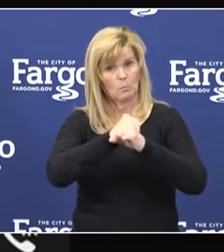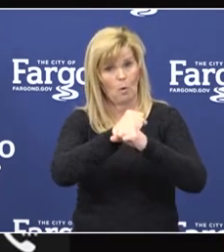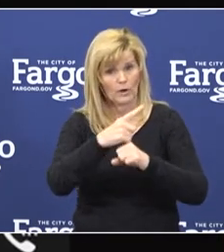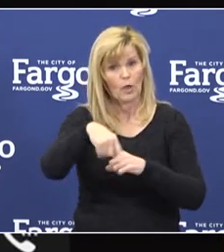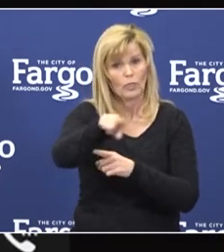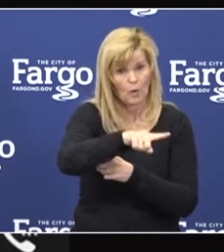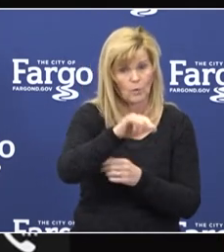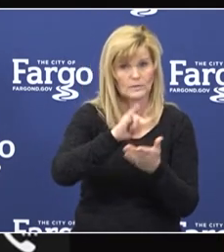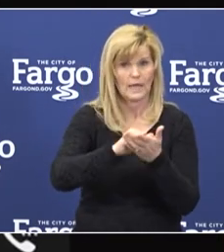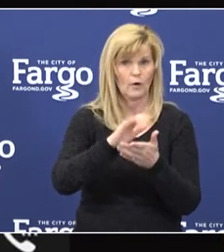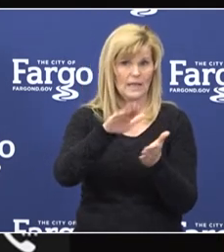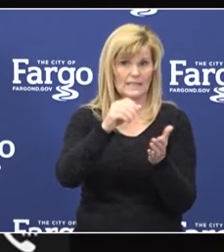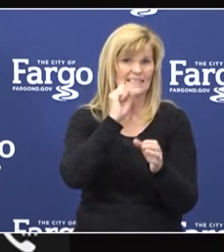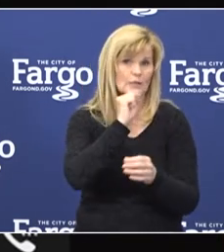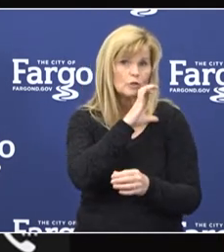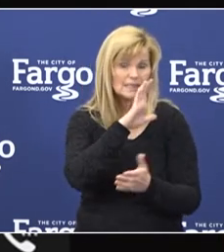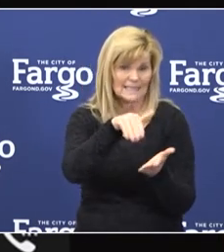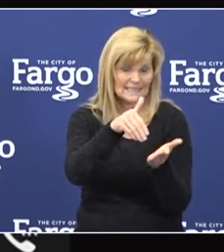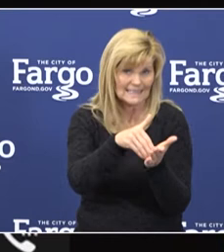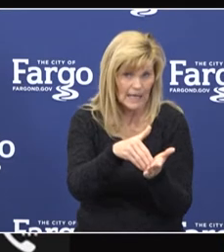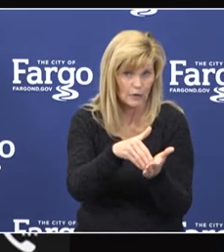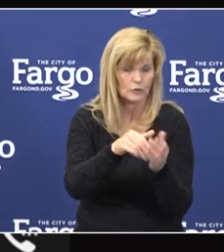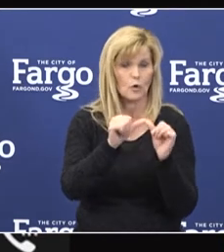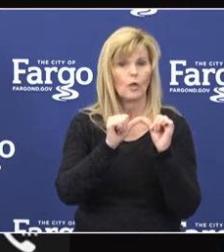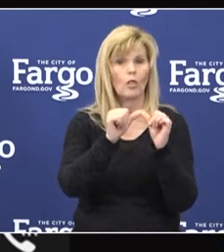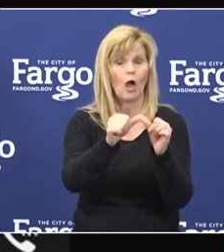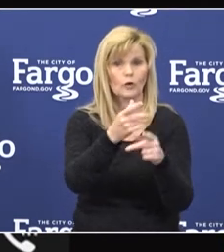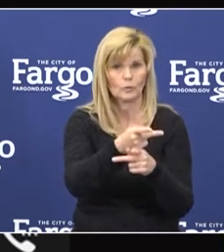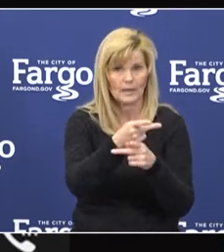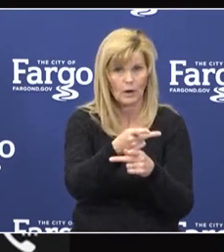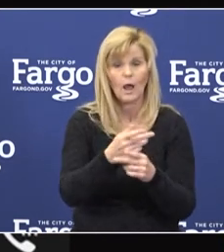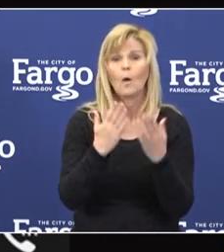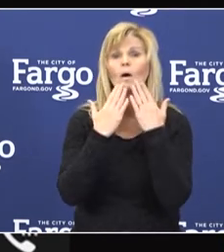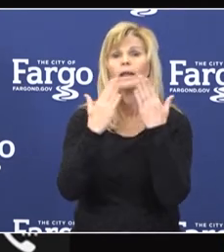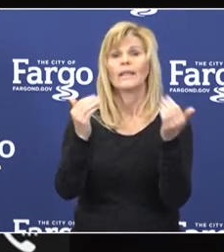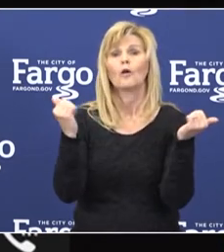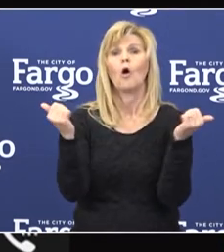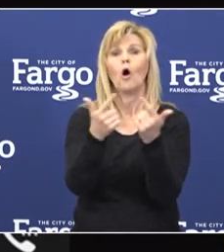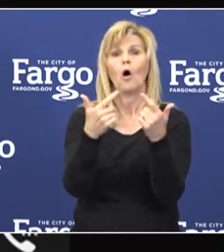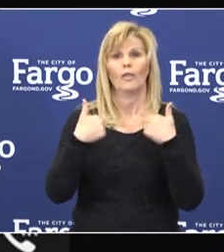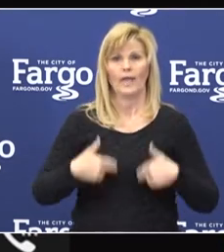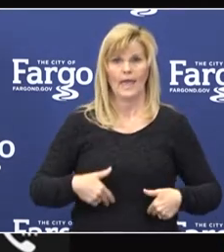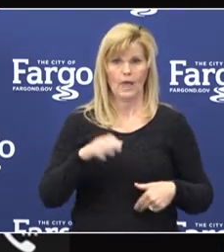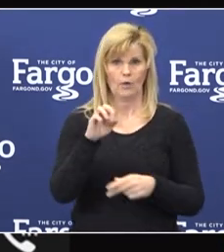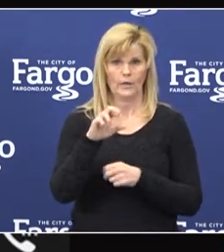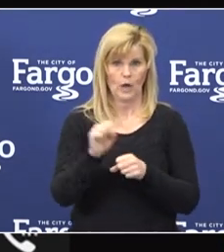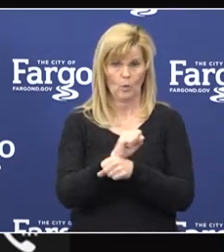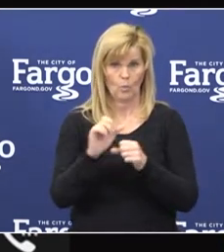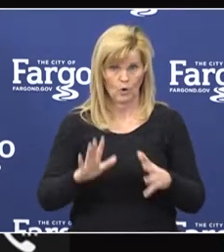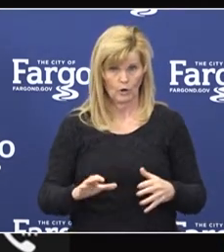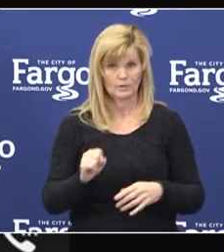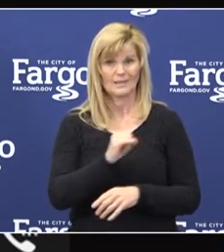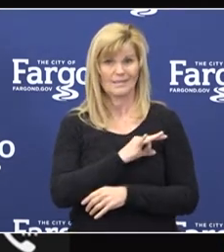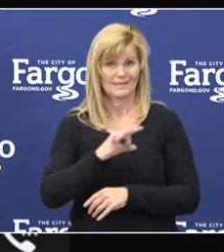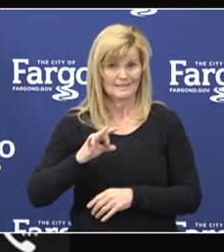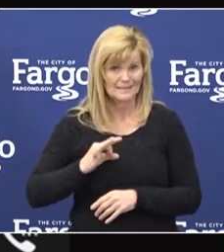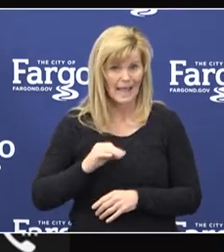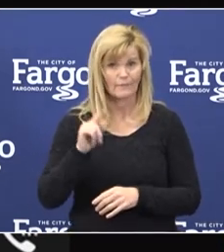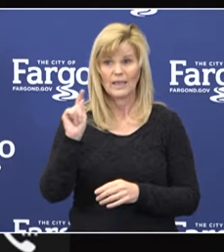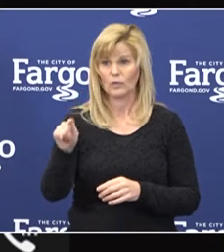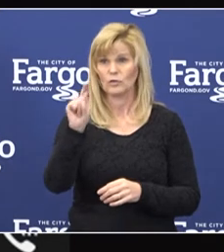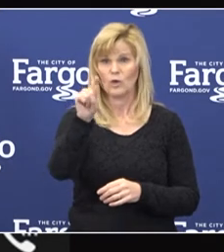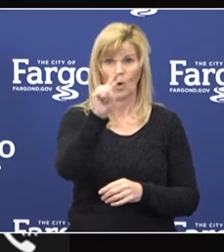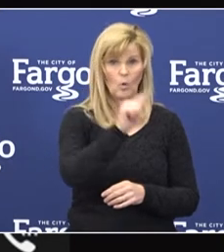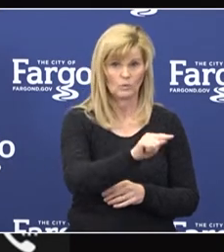-term care facilities. So we want to thank all of the healthcare workers and the staff in our congregate care settings